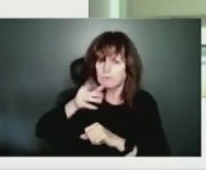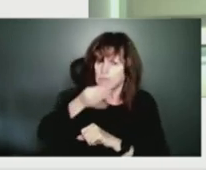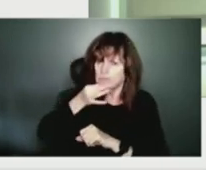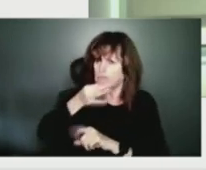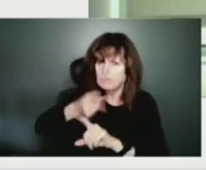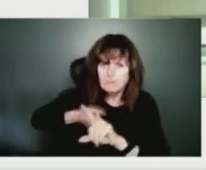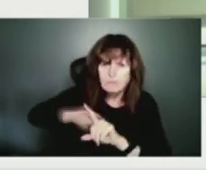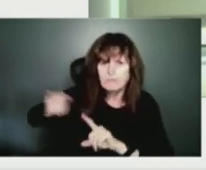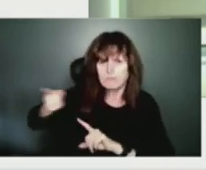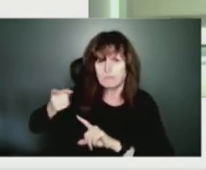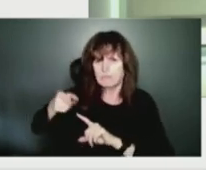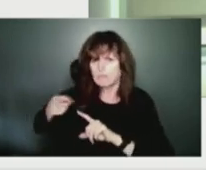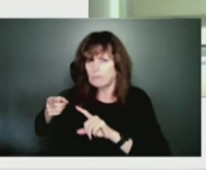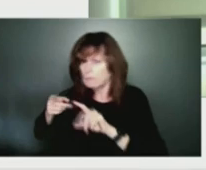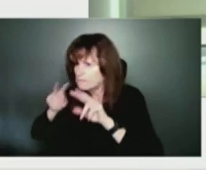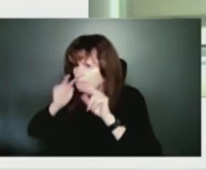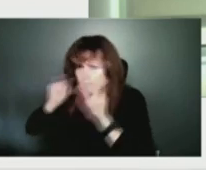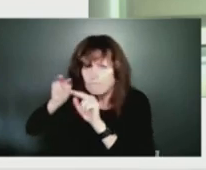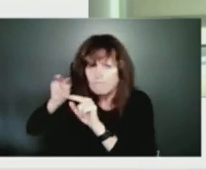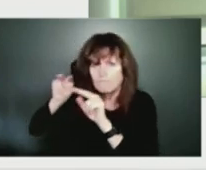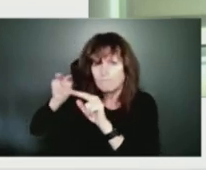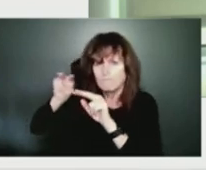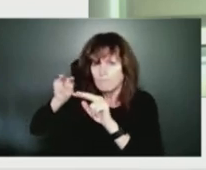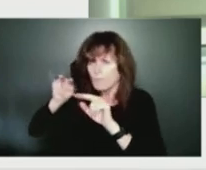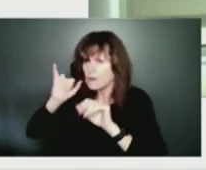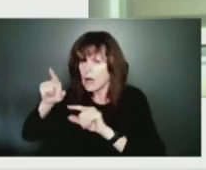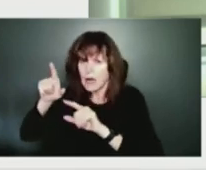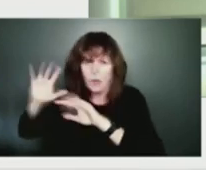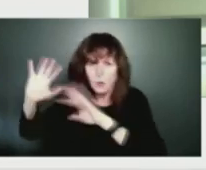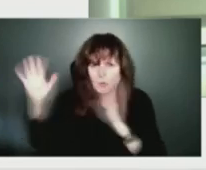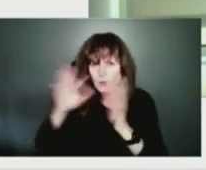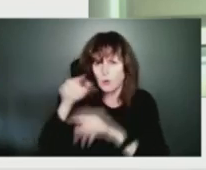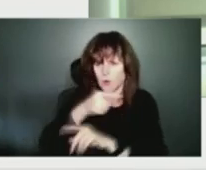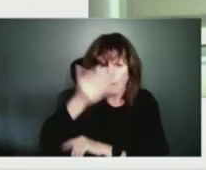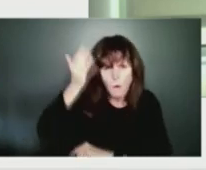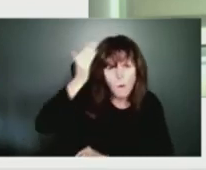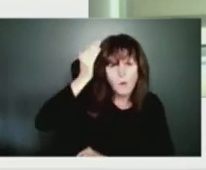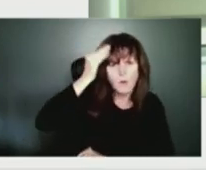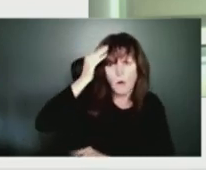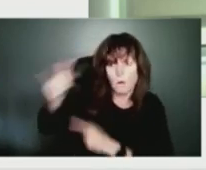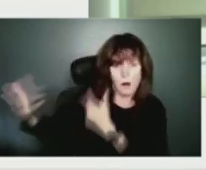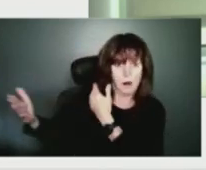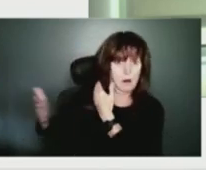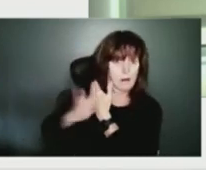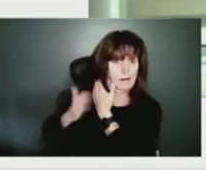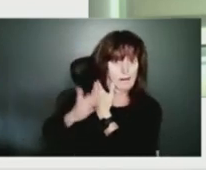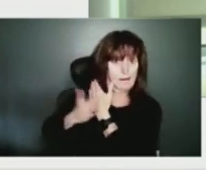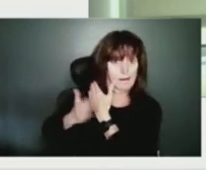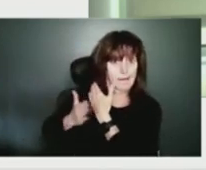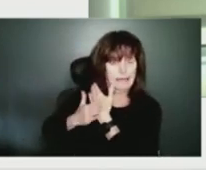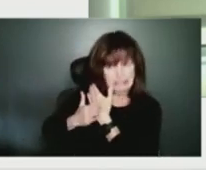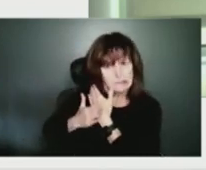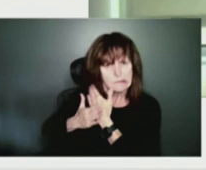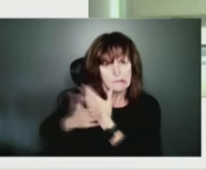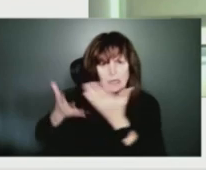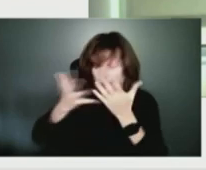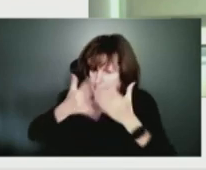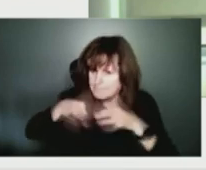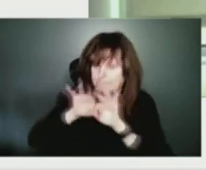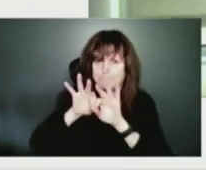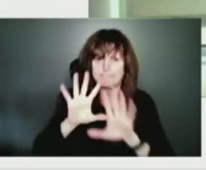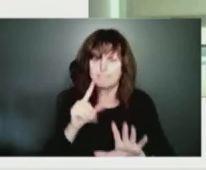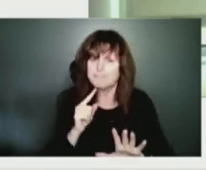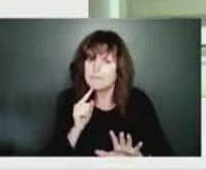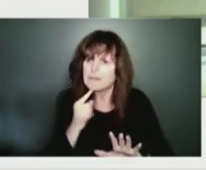and what they're saying. So, you know, we're all saying that this is going to be a significant storm. People should make the preparations that are required